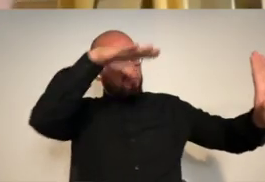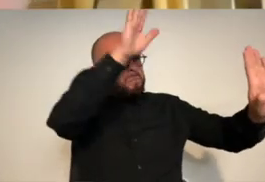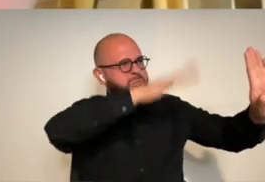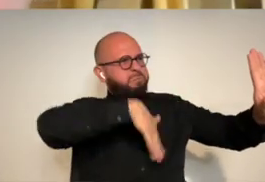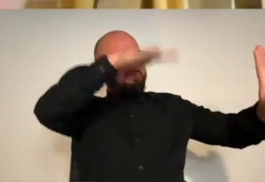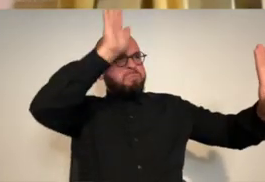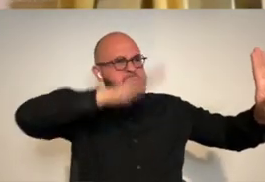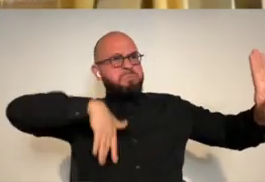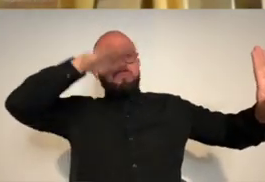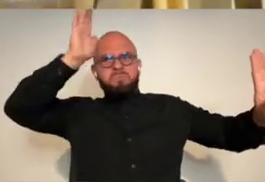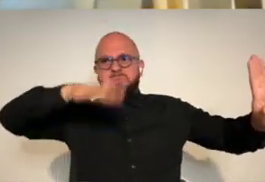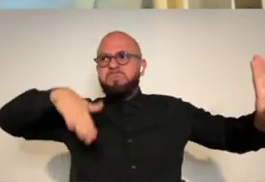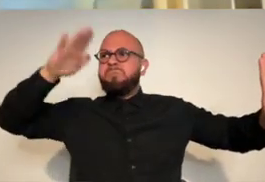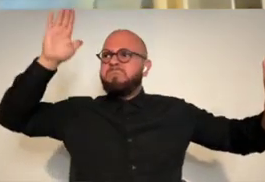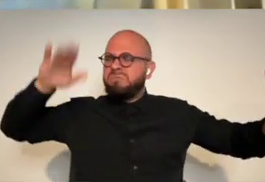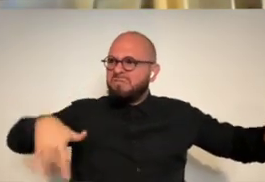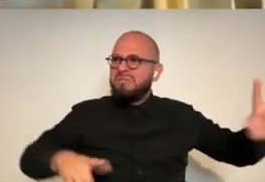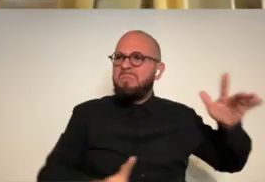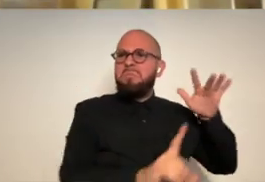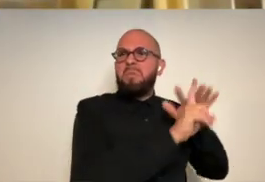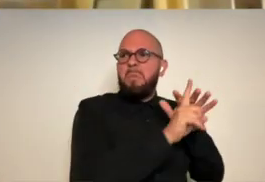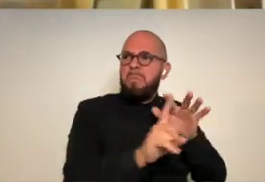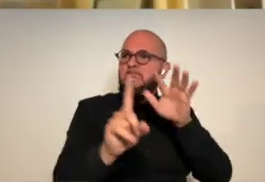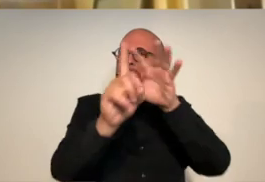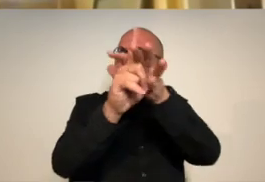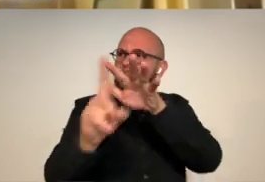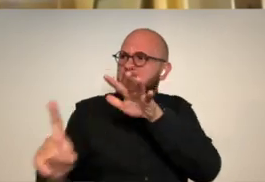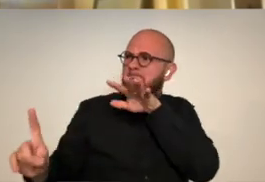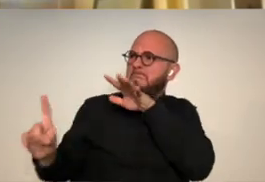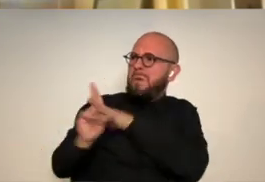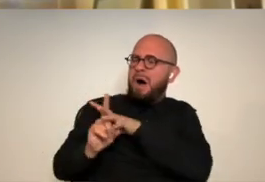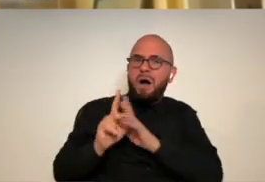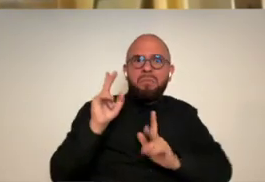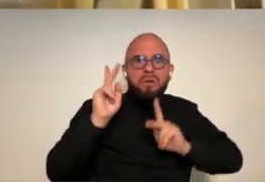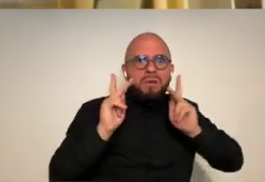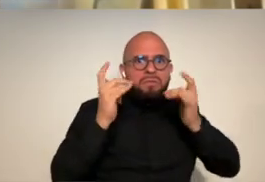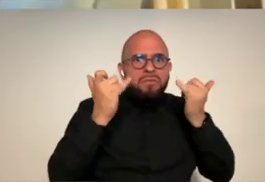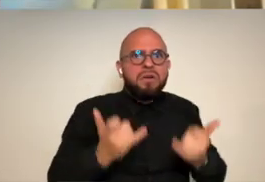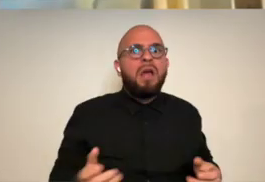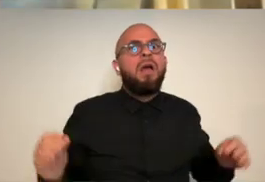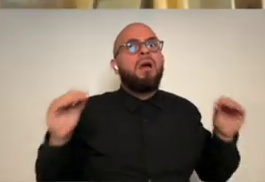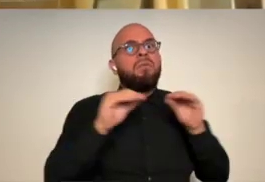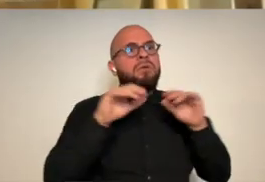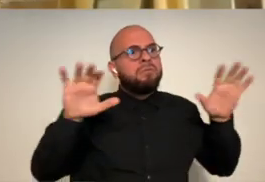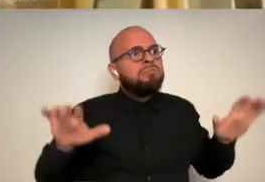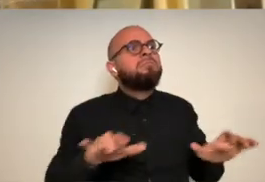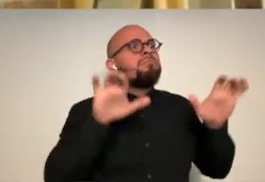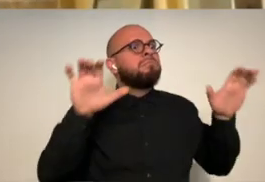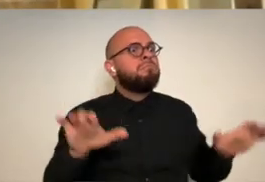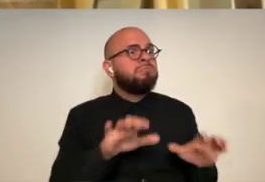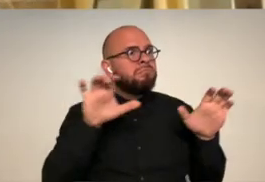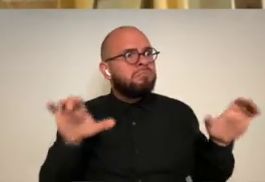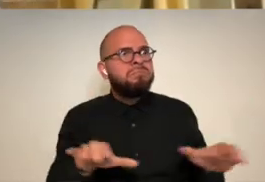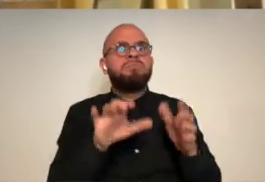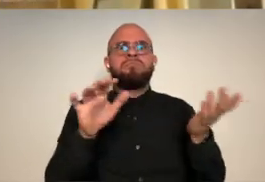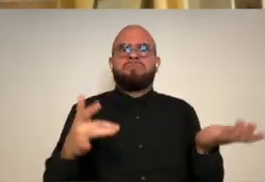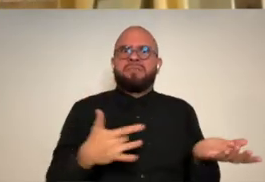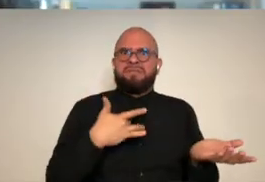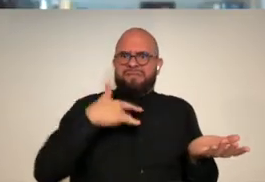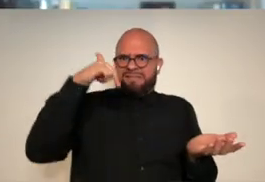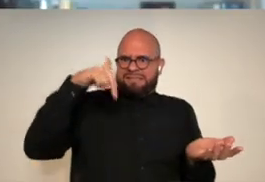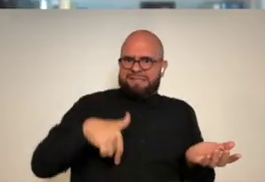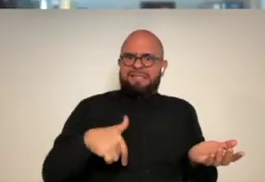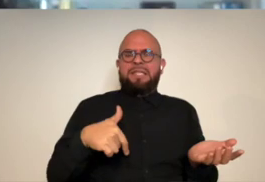murals going up everywhere there's like huge talks of different art and people are starting to just do more things and